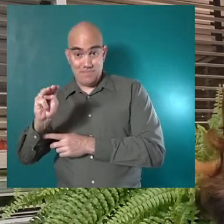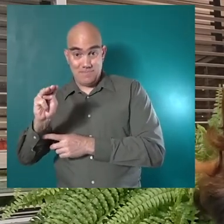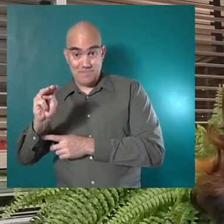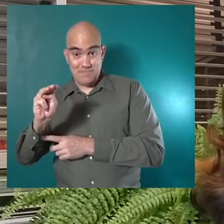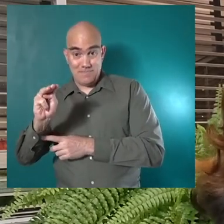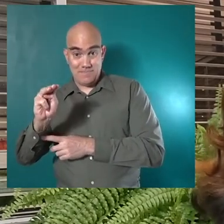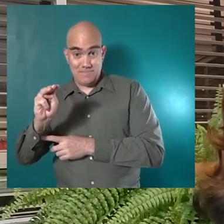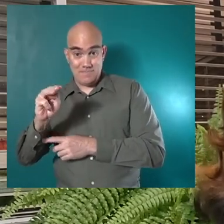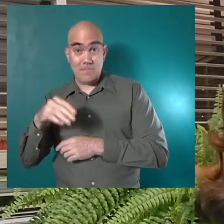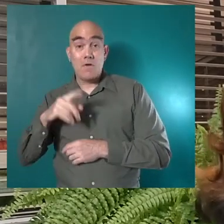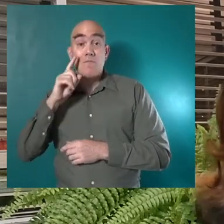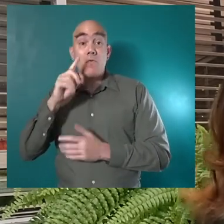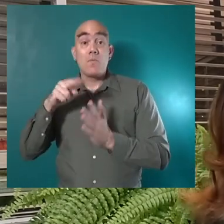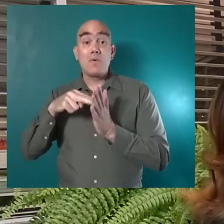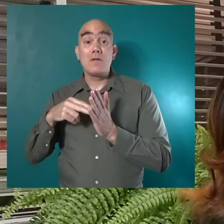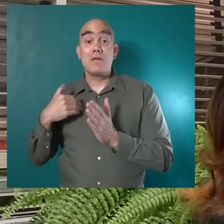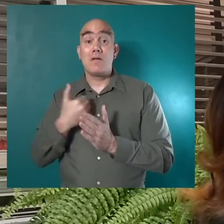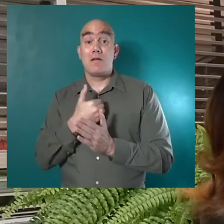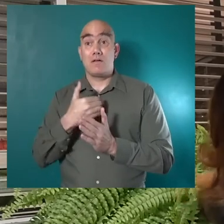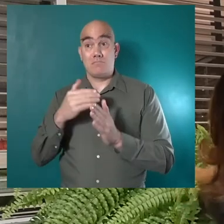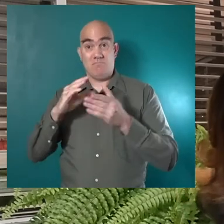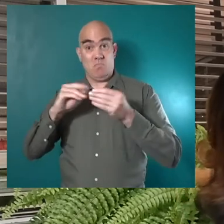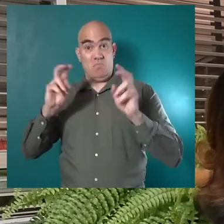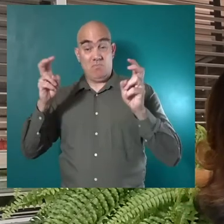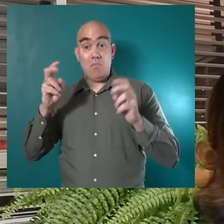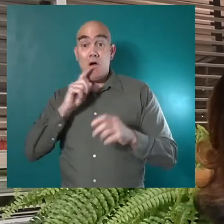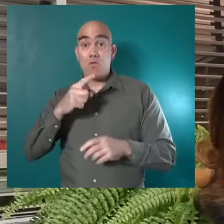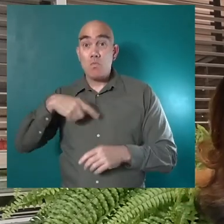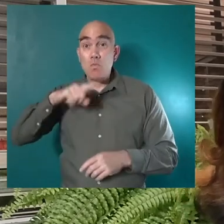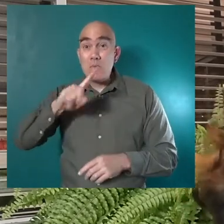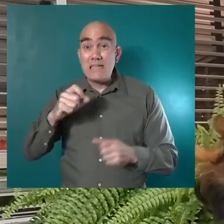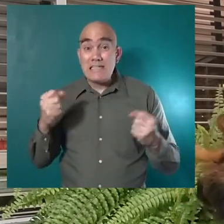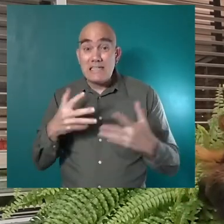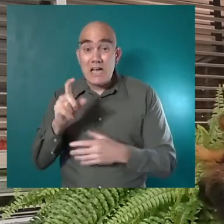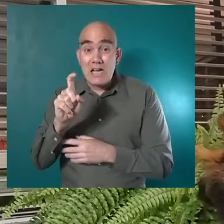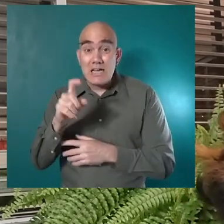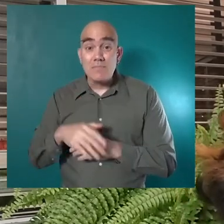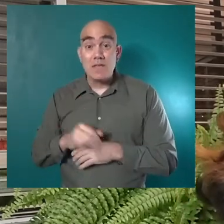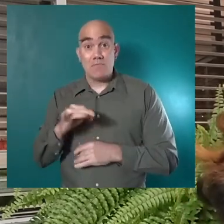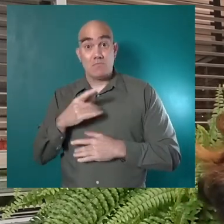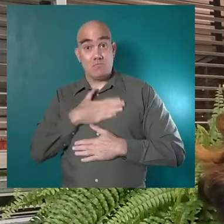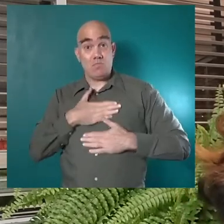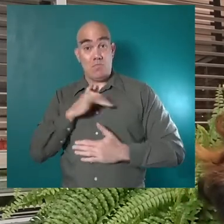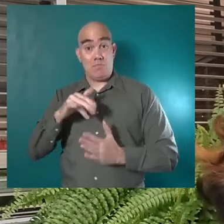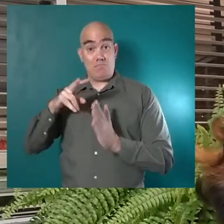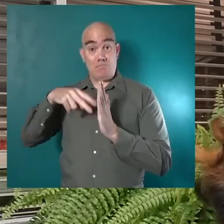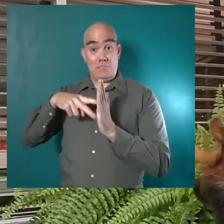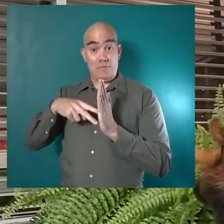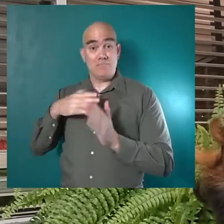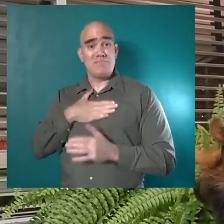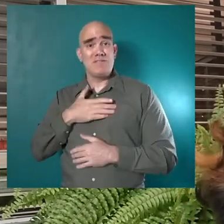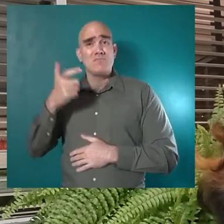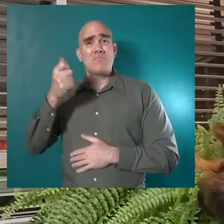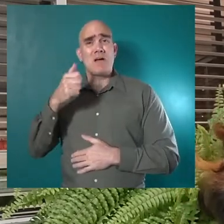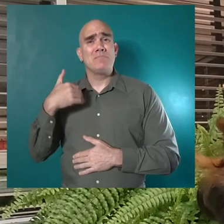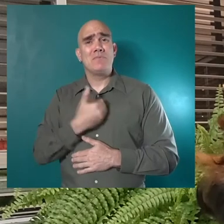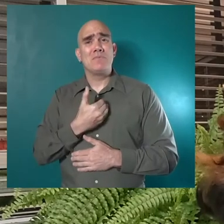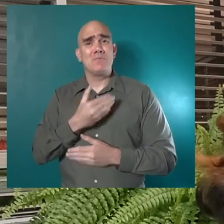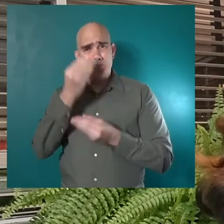for reading, Are They Really Scary? If you enjoyed this reading,